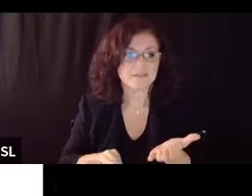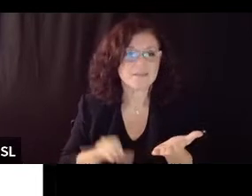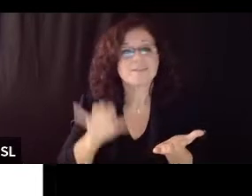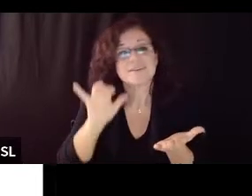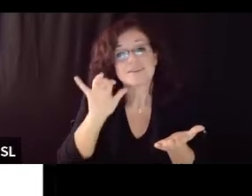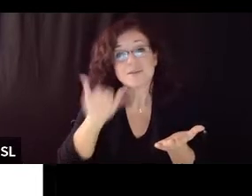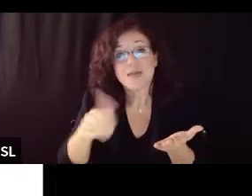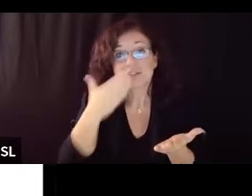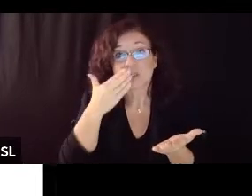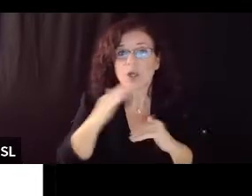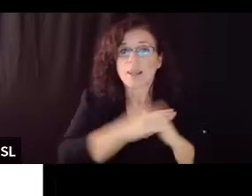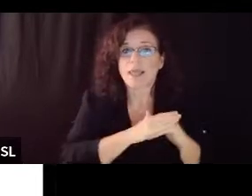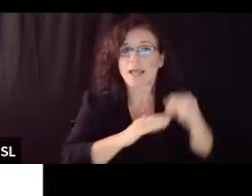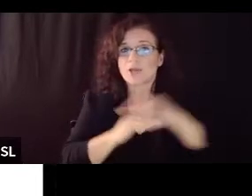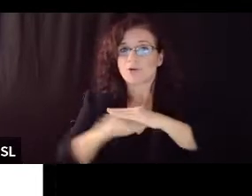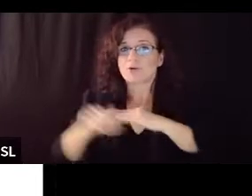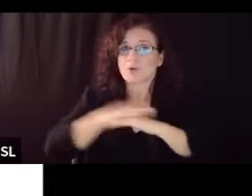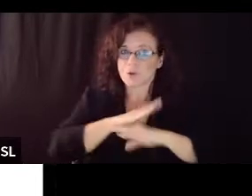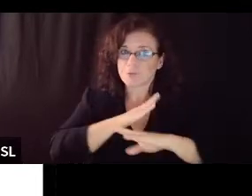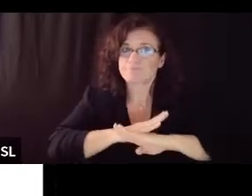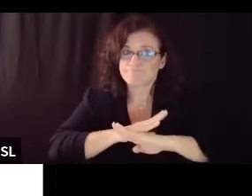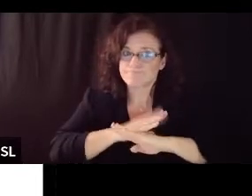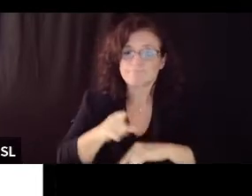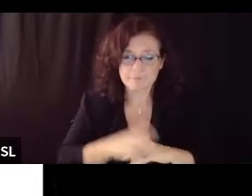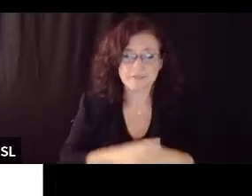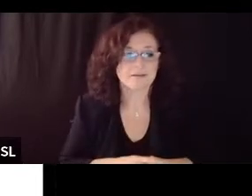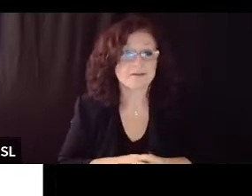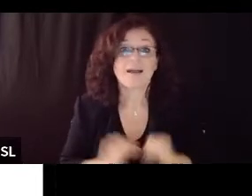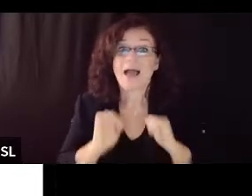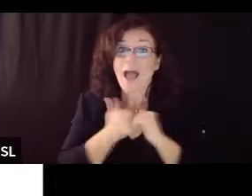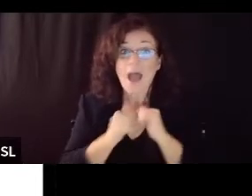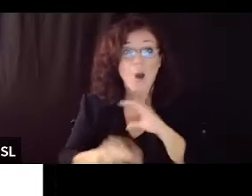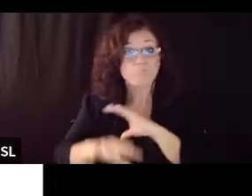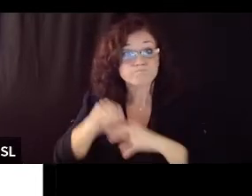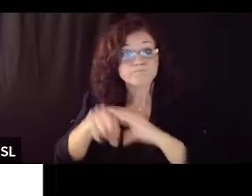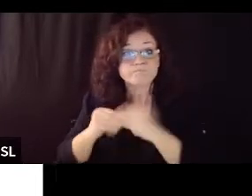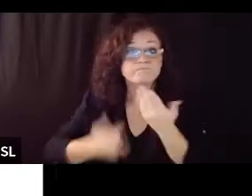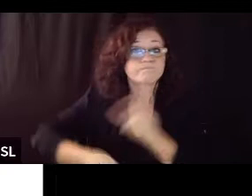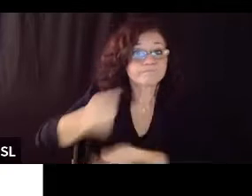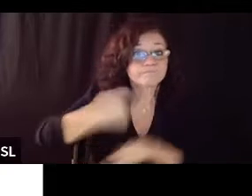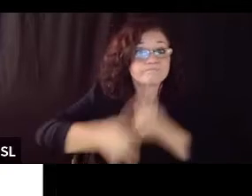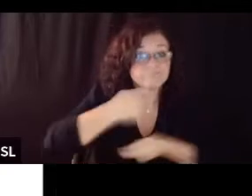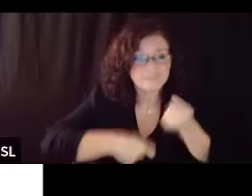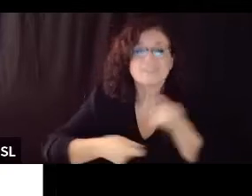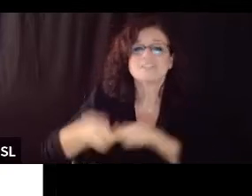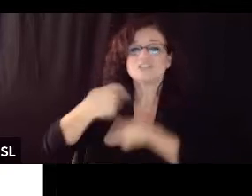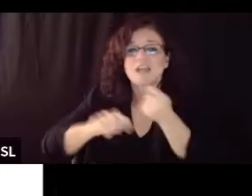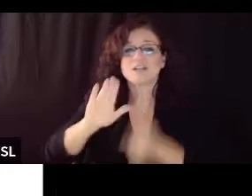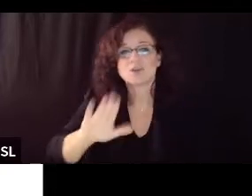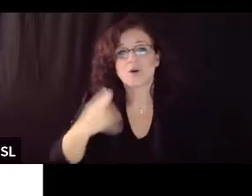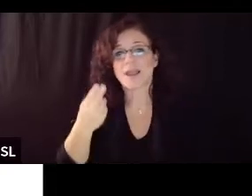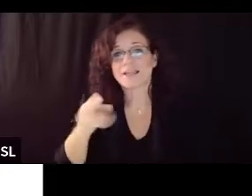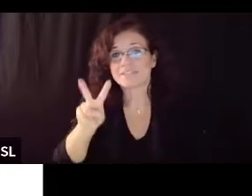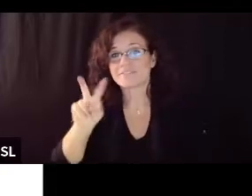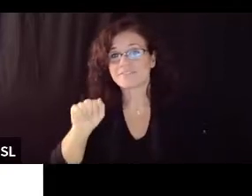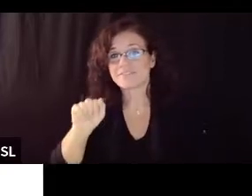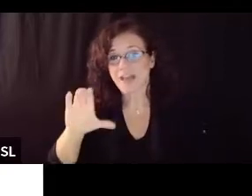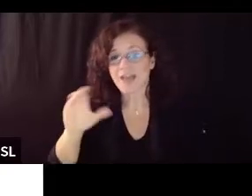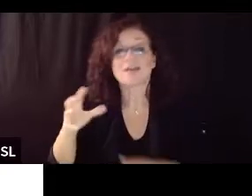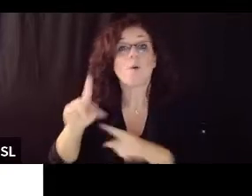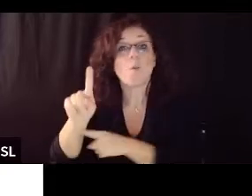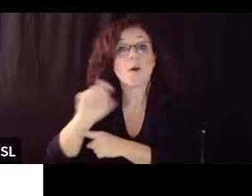um in order to get to that good ventilation what you need to do is to change the hvac if you've got it to 100 outside air